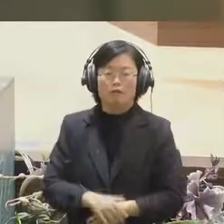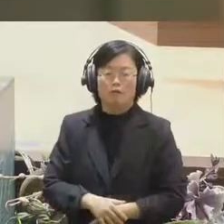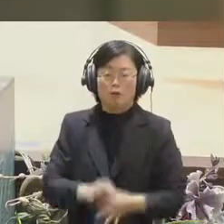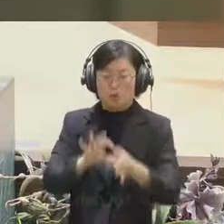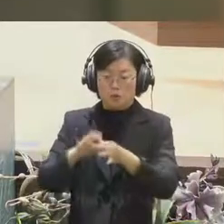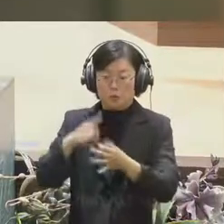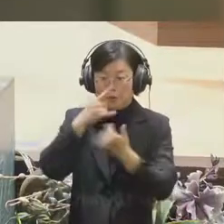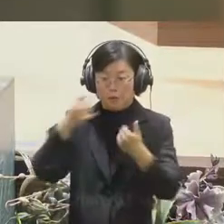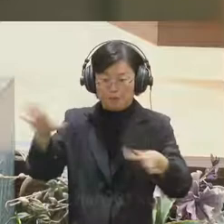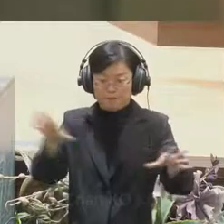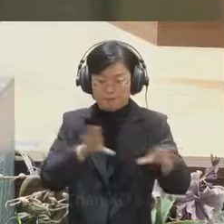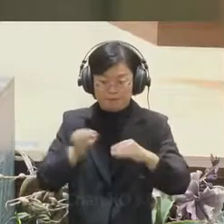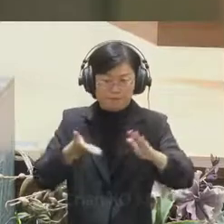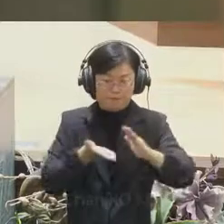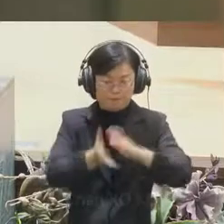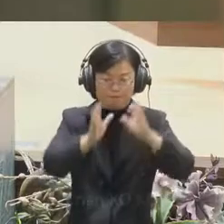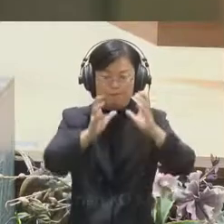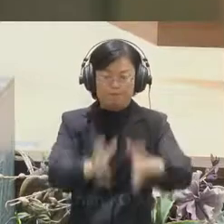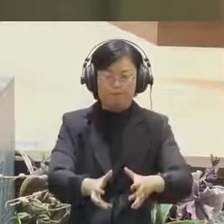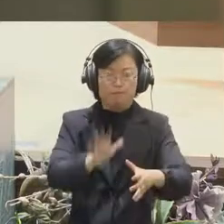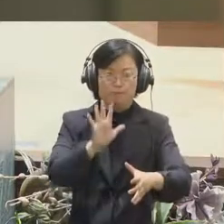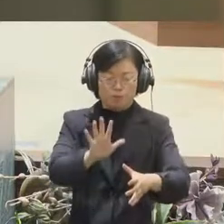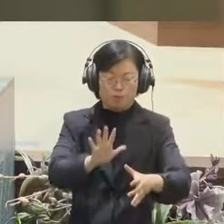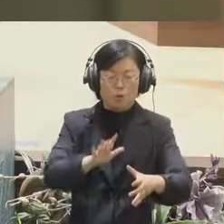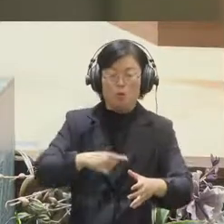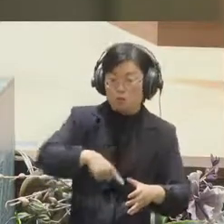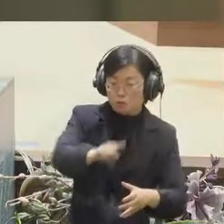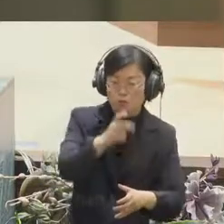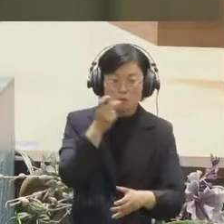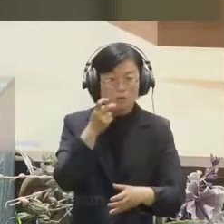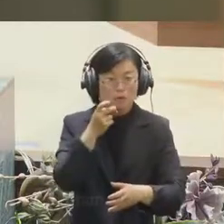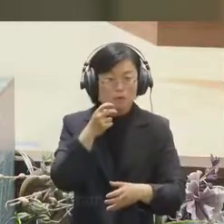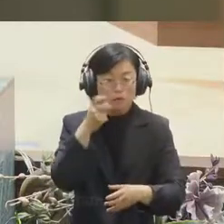this as a validation for downsh names.